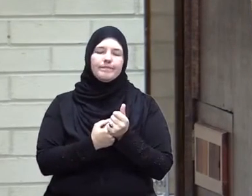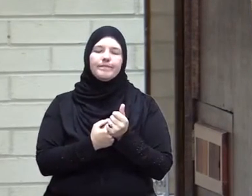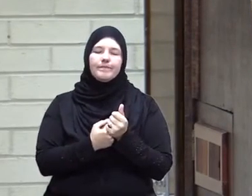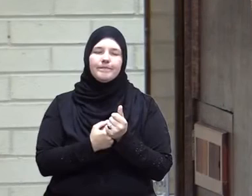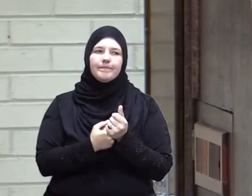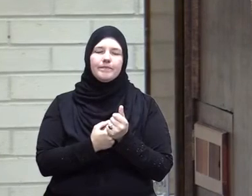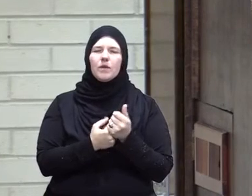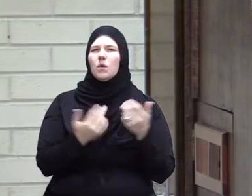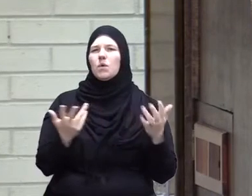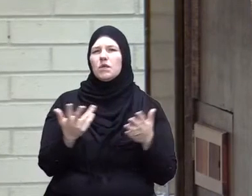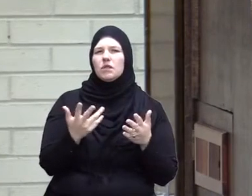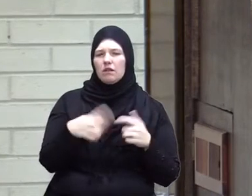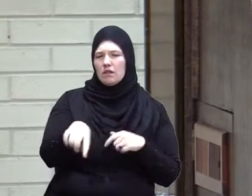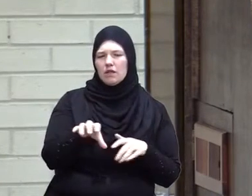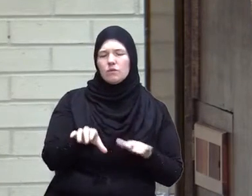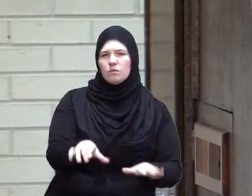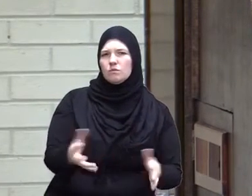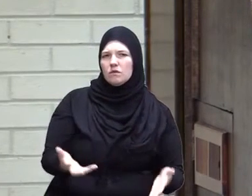what did they do